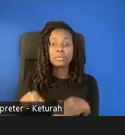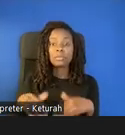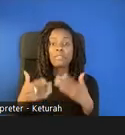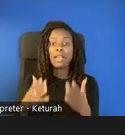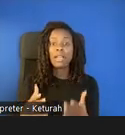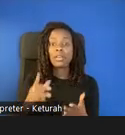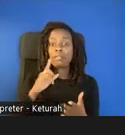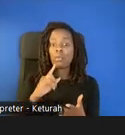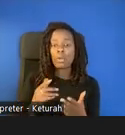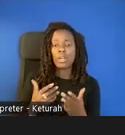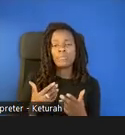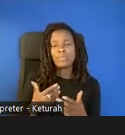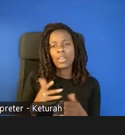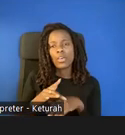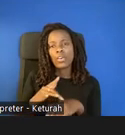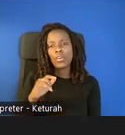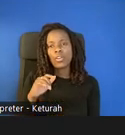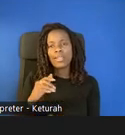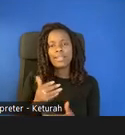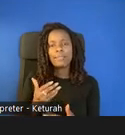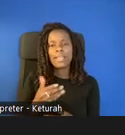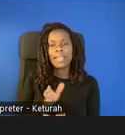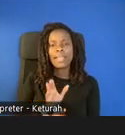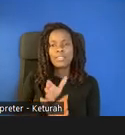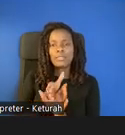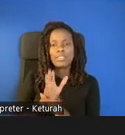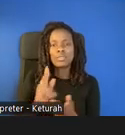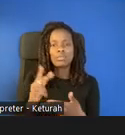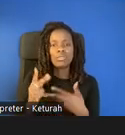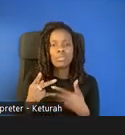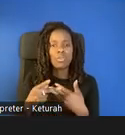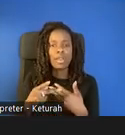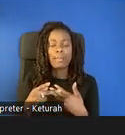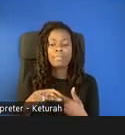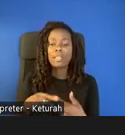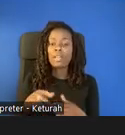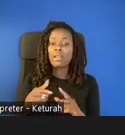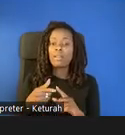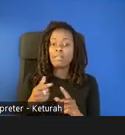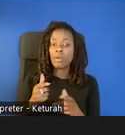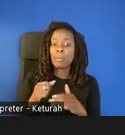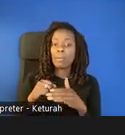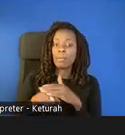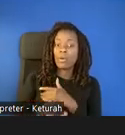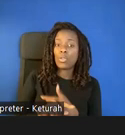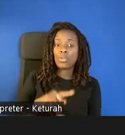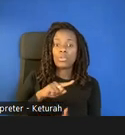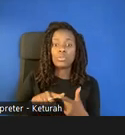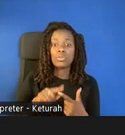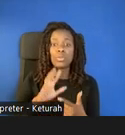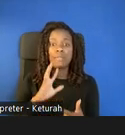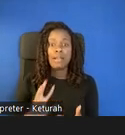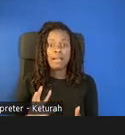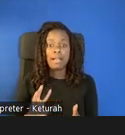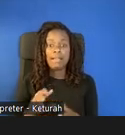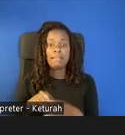to age five in Pennsylvania. I'm also the parent of two children who received early intervention services